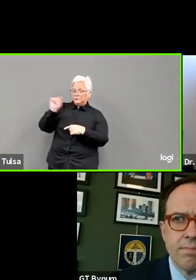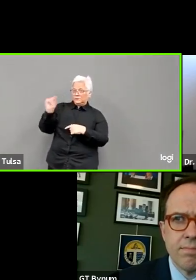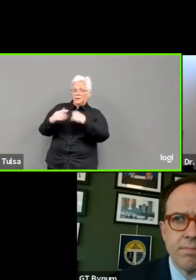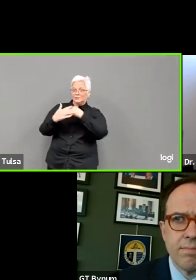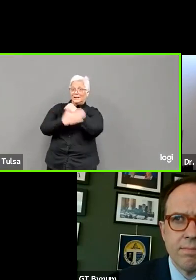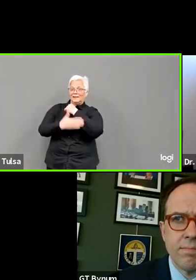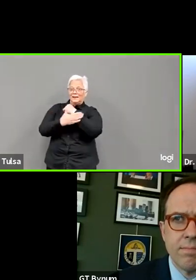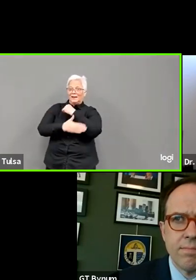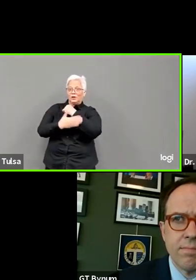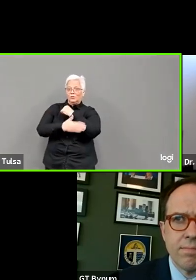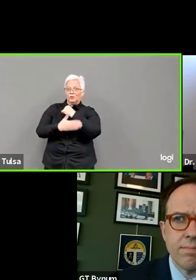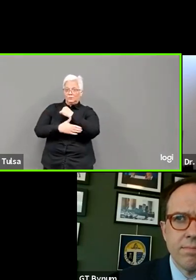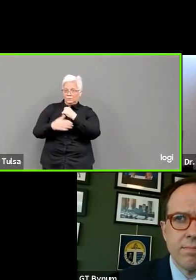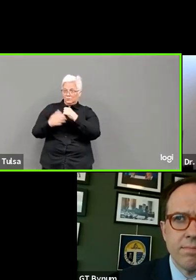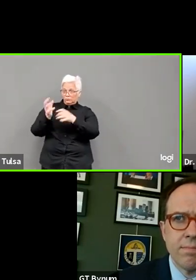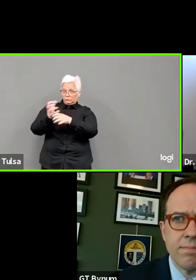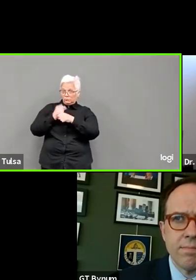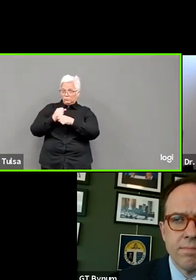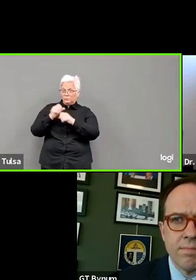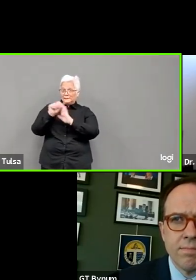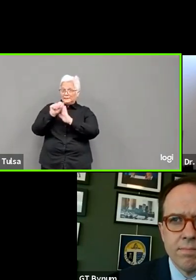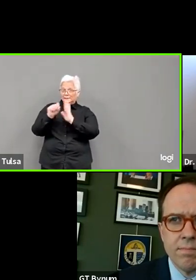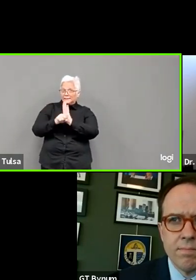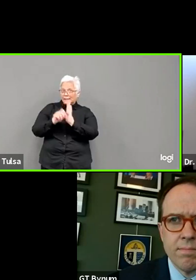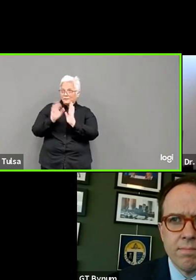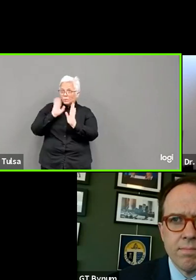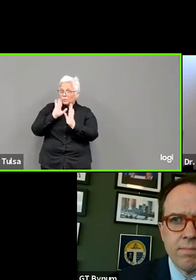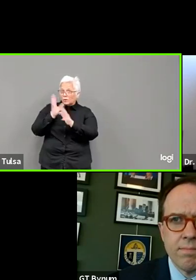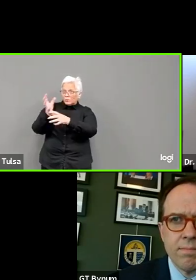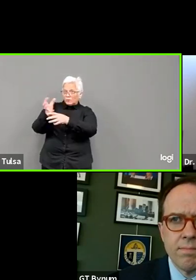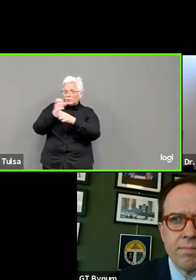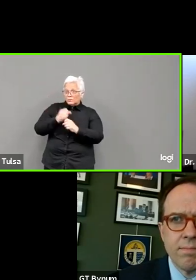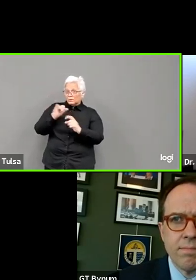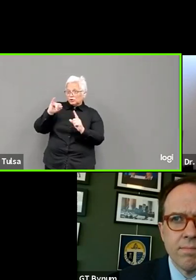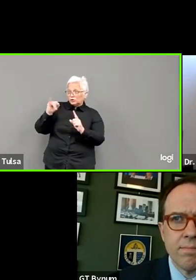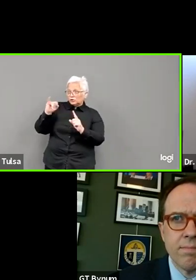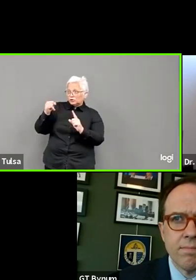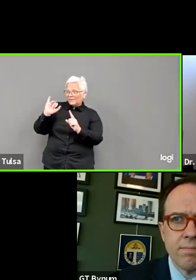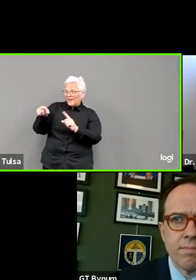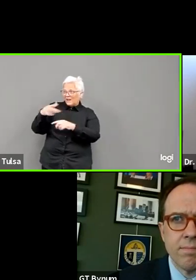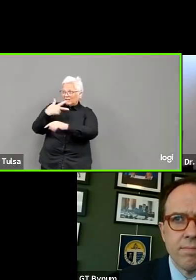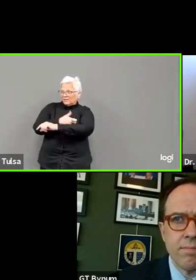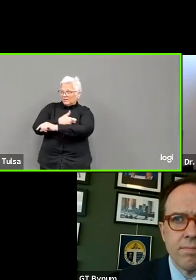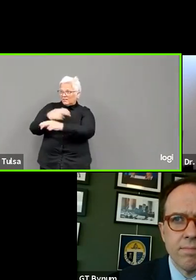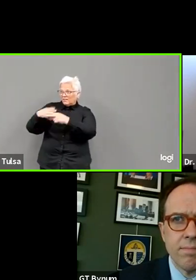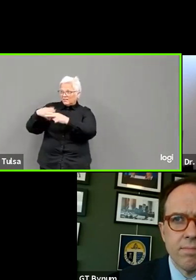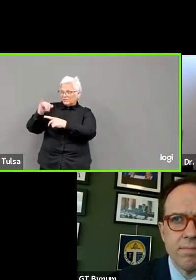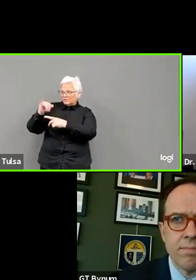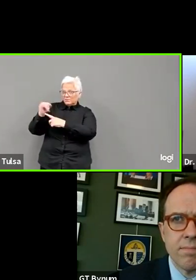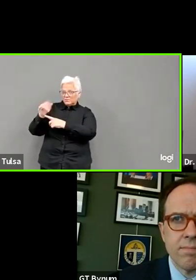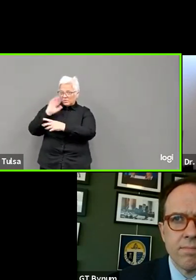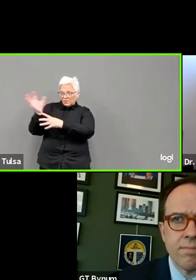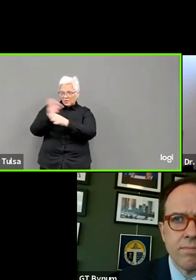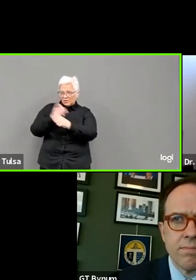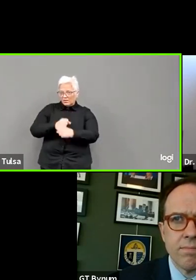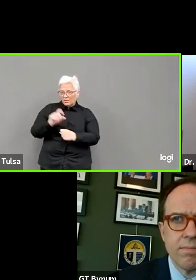of Johnson and Johnson? And if so, are they mostly going to community partners to help lower income areas and the homeless